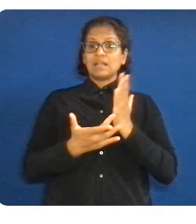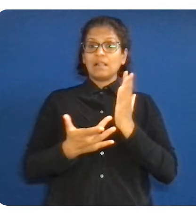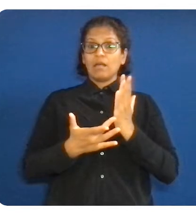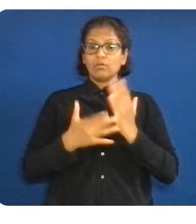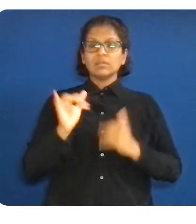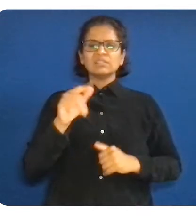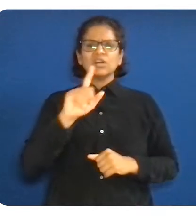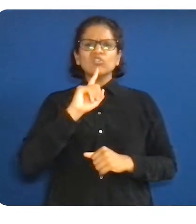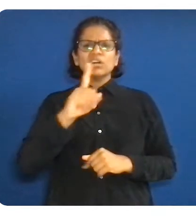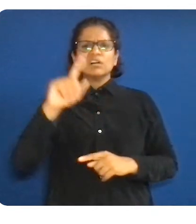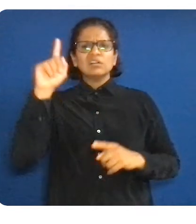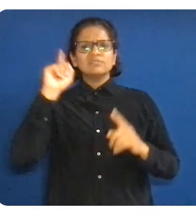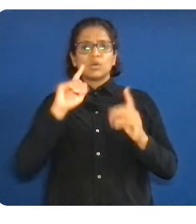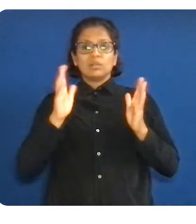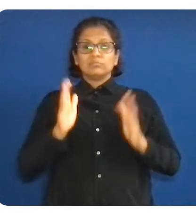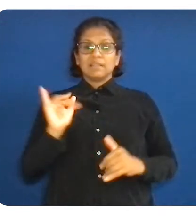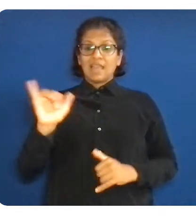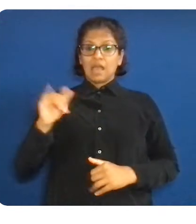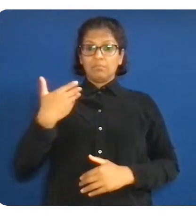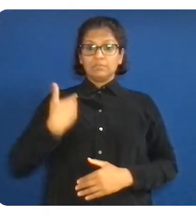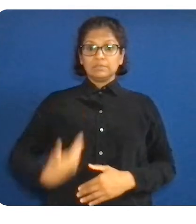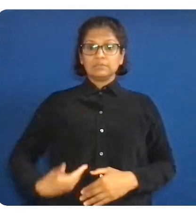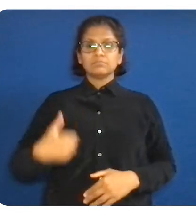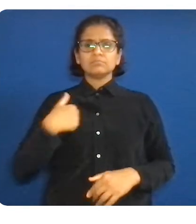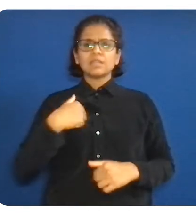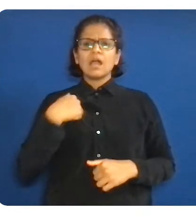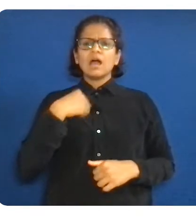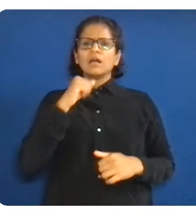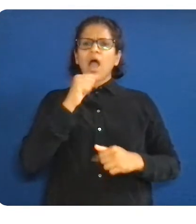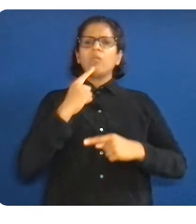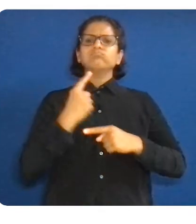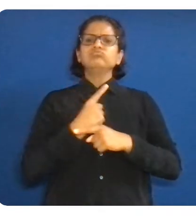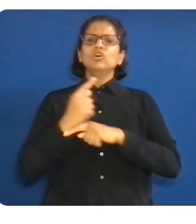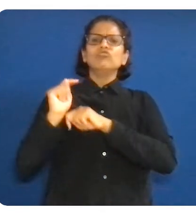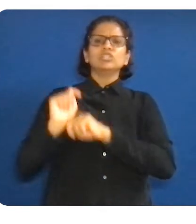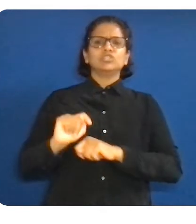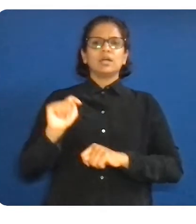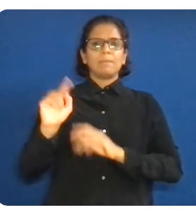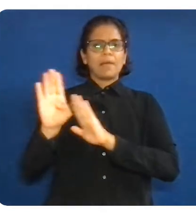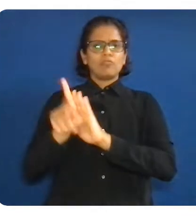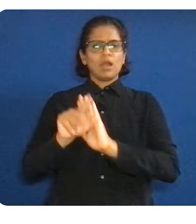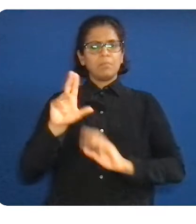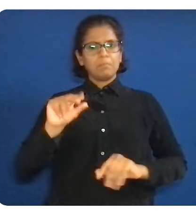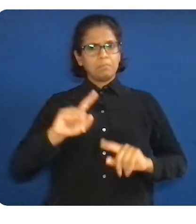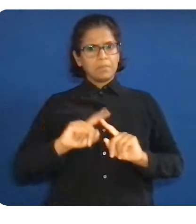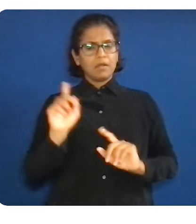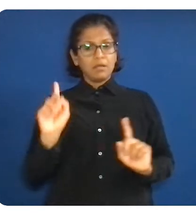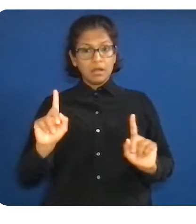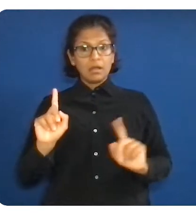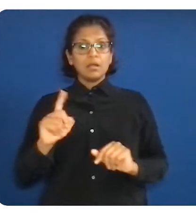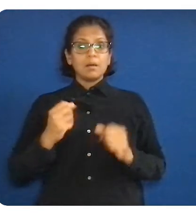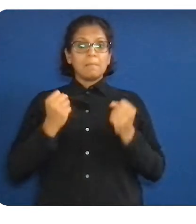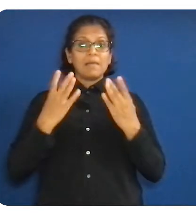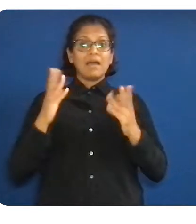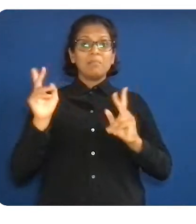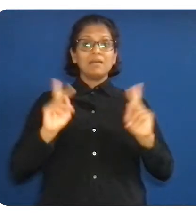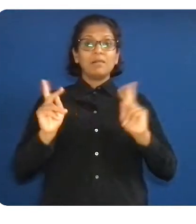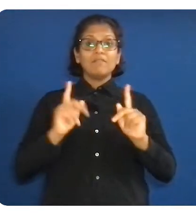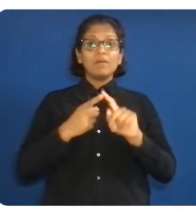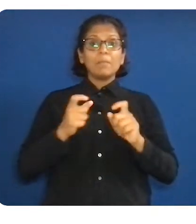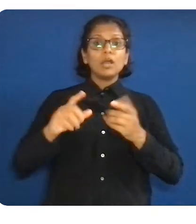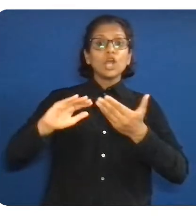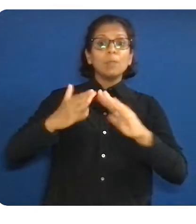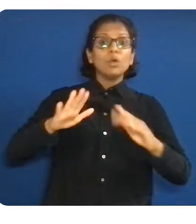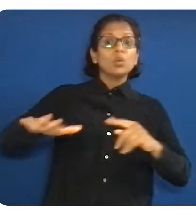underrepresented communities find themselves confronting systemic inequalities, such as a lack of access to STEM